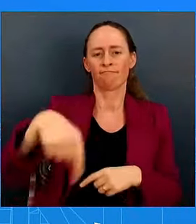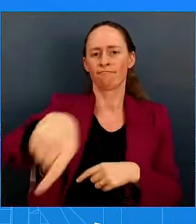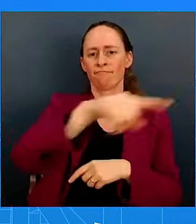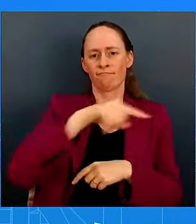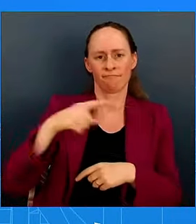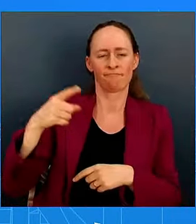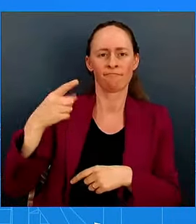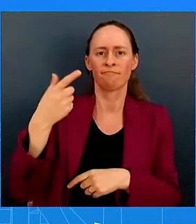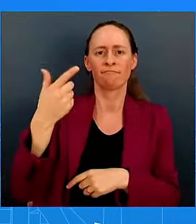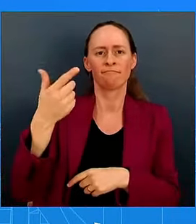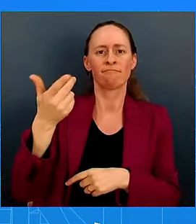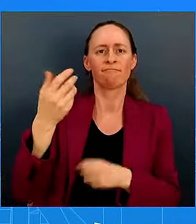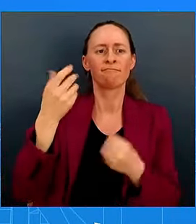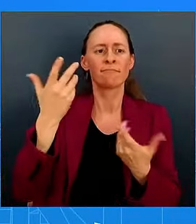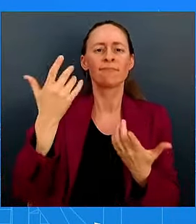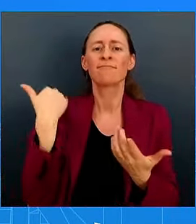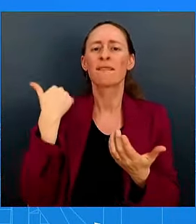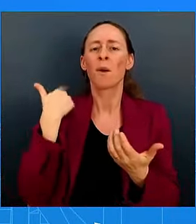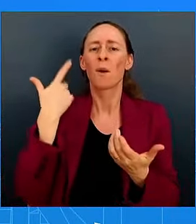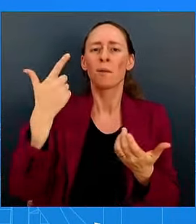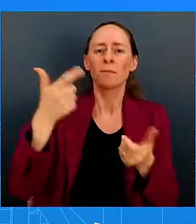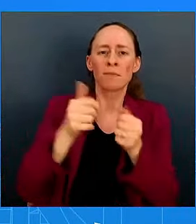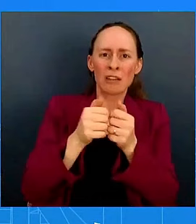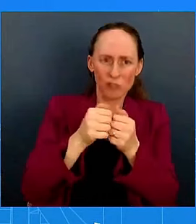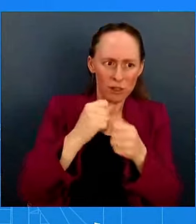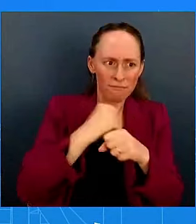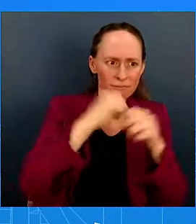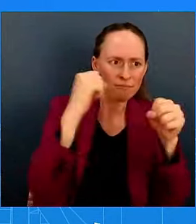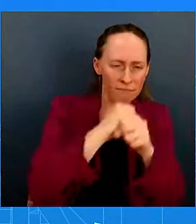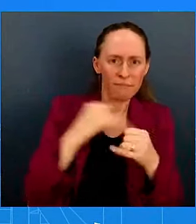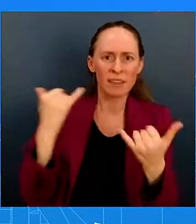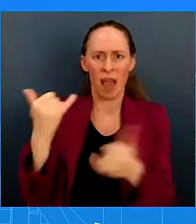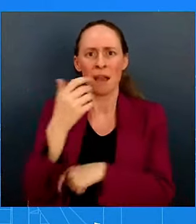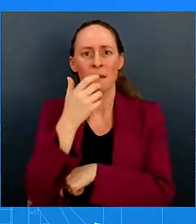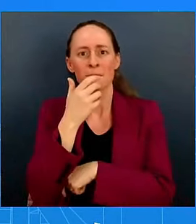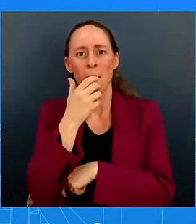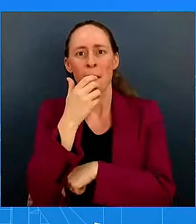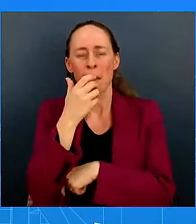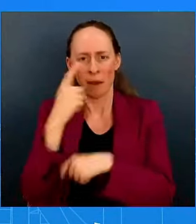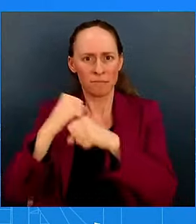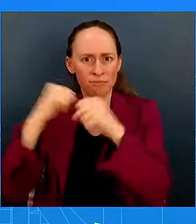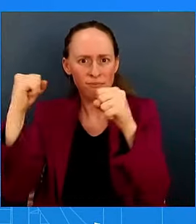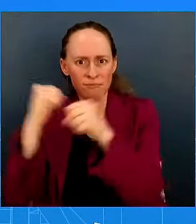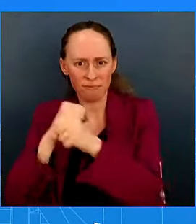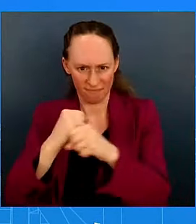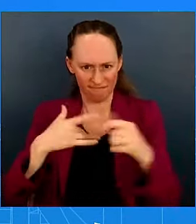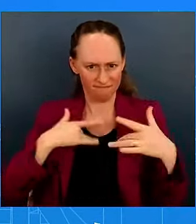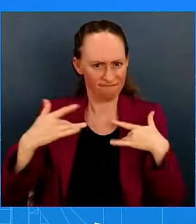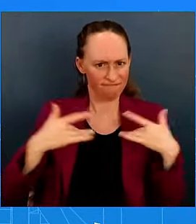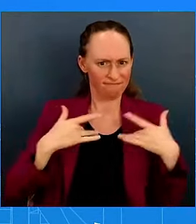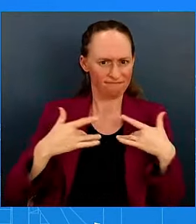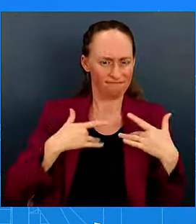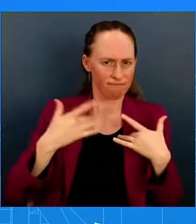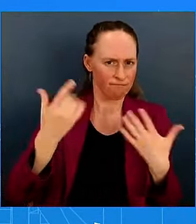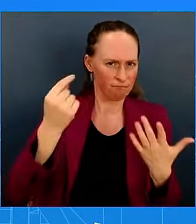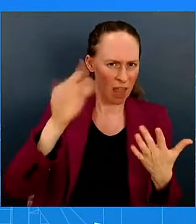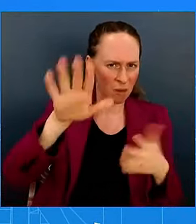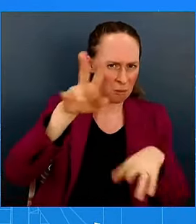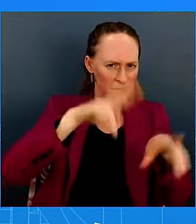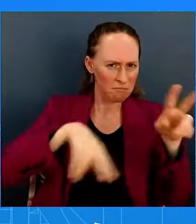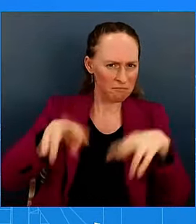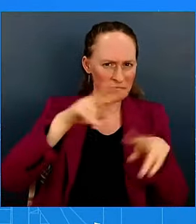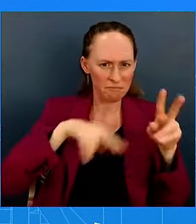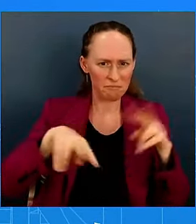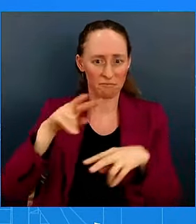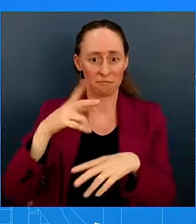the pagers yesterday, but what's the latest U.S. assessment, and does the U.S. consider this a justifiable escalation? What I can tell you is we were